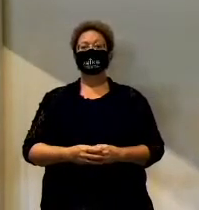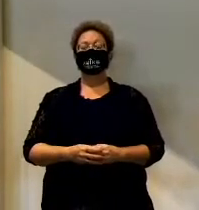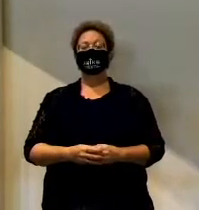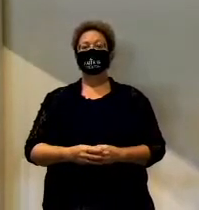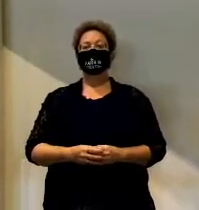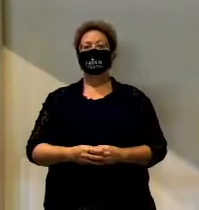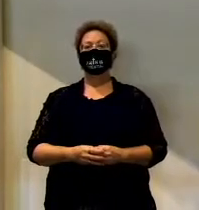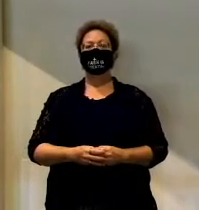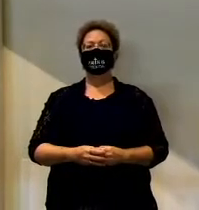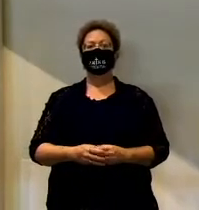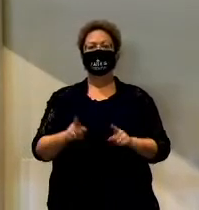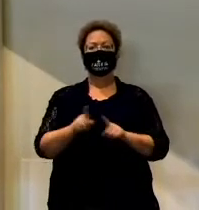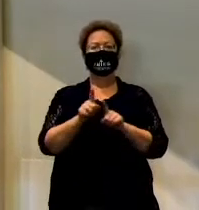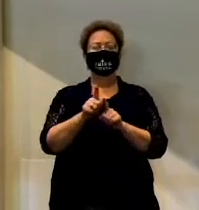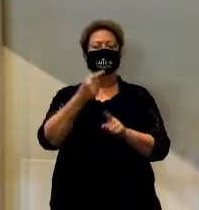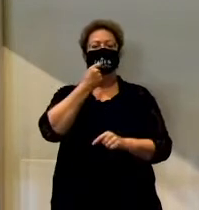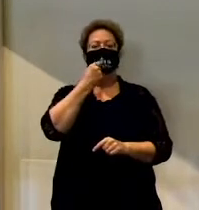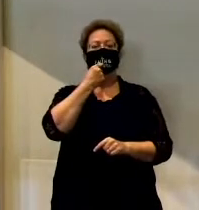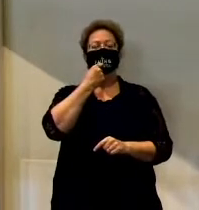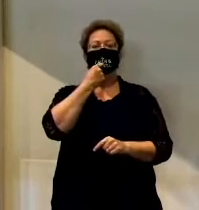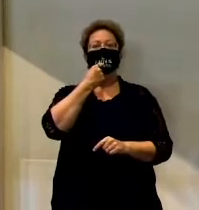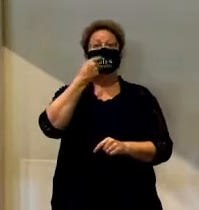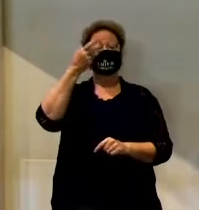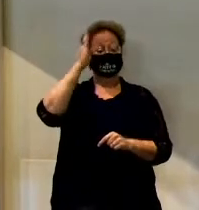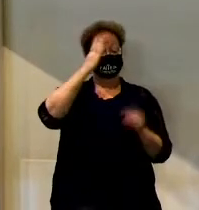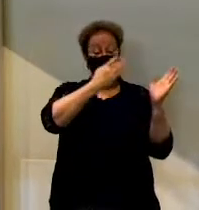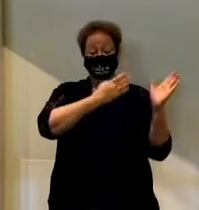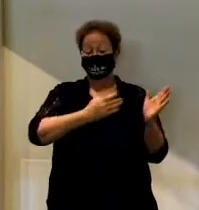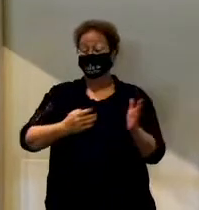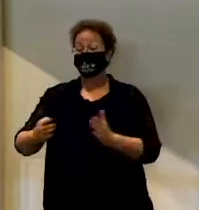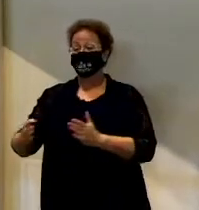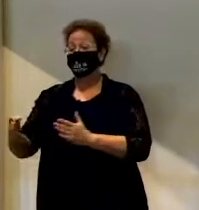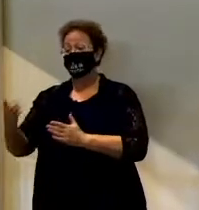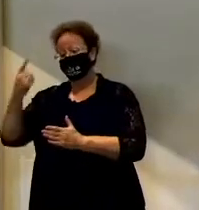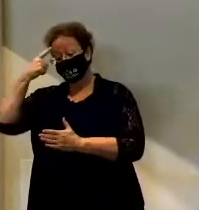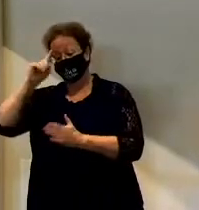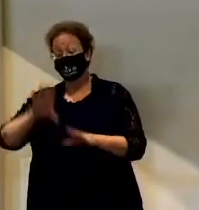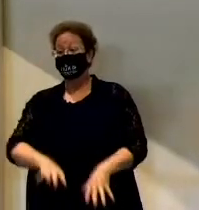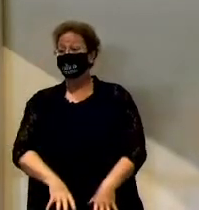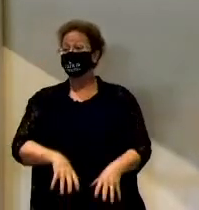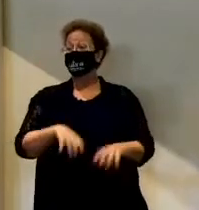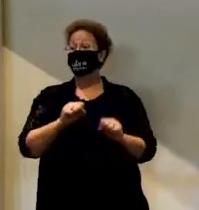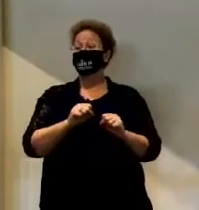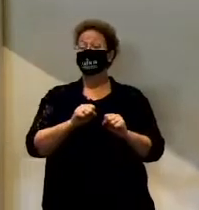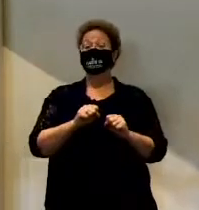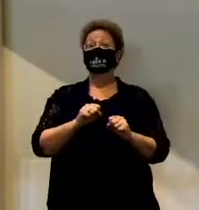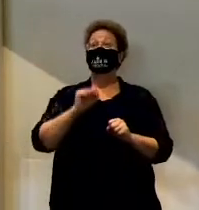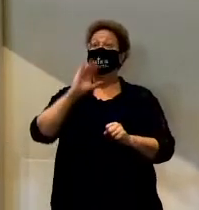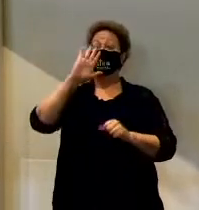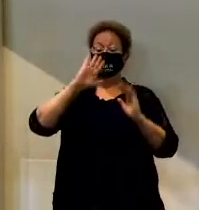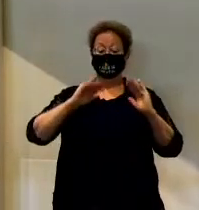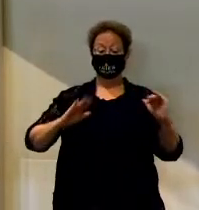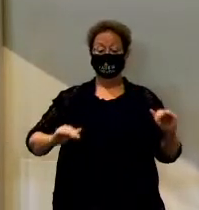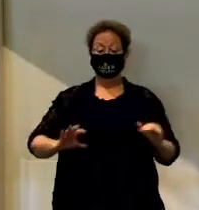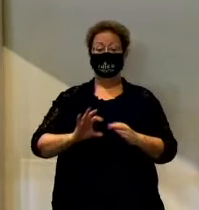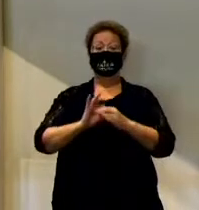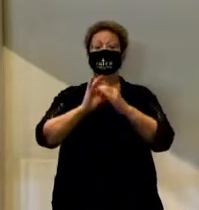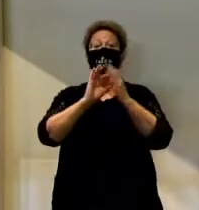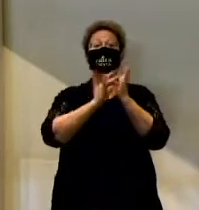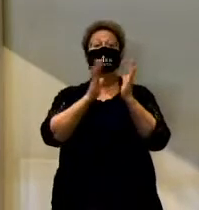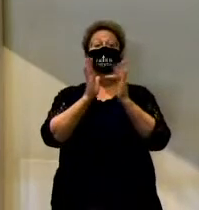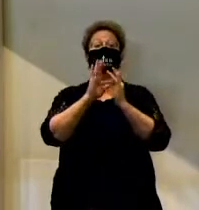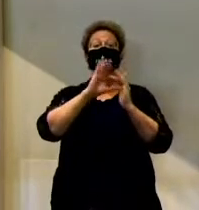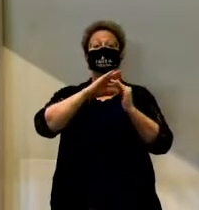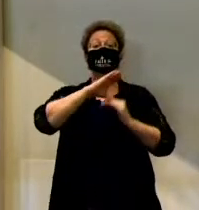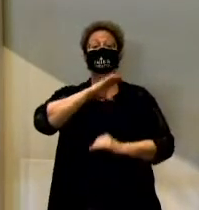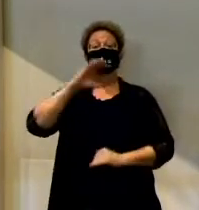Look at what else it says. In love he predestined us for adoption to sonship through Jesus Christ in accordance